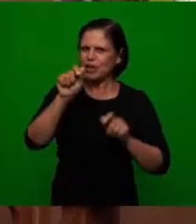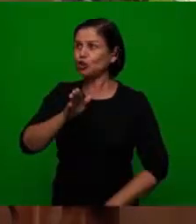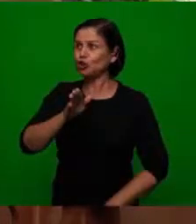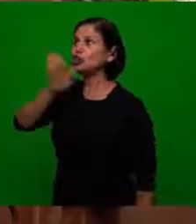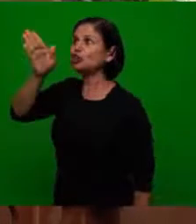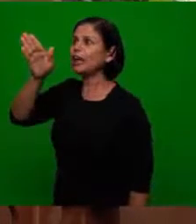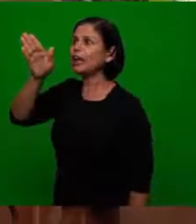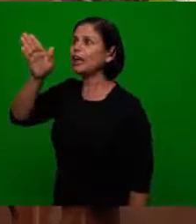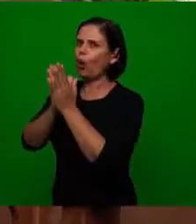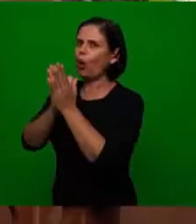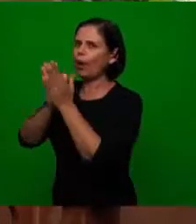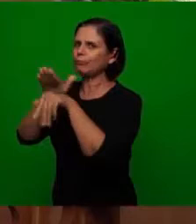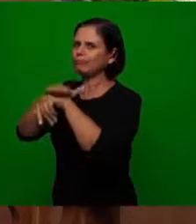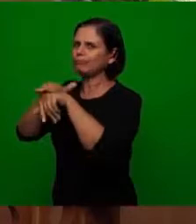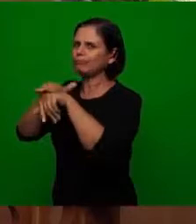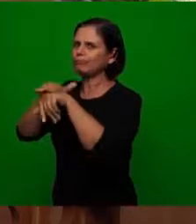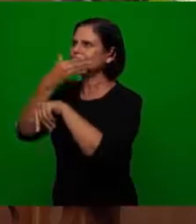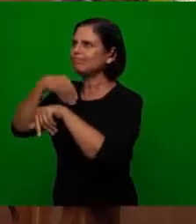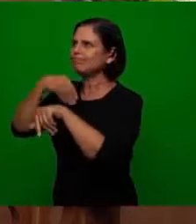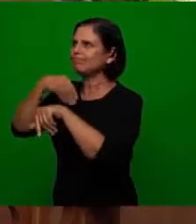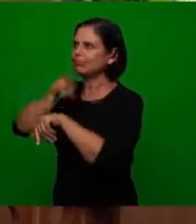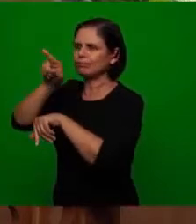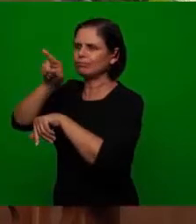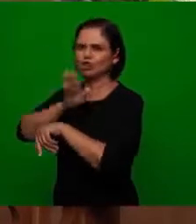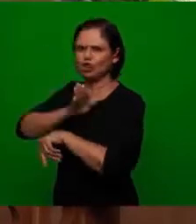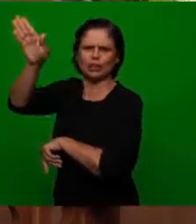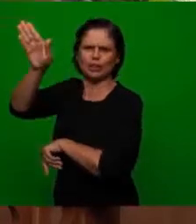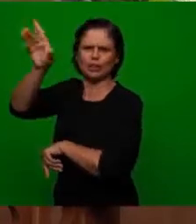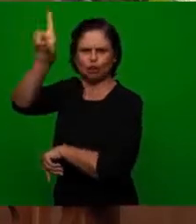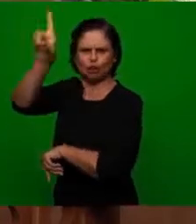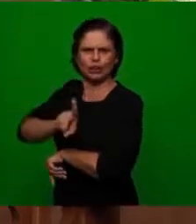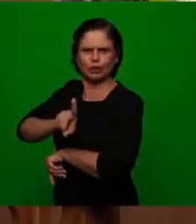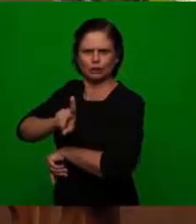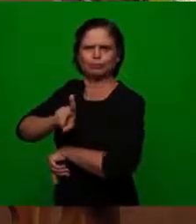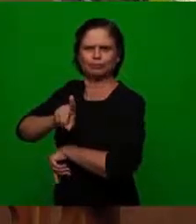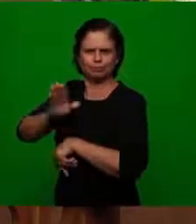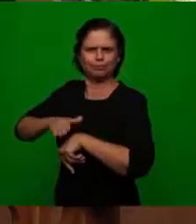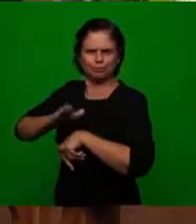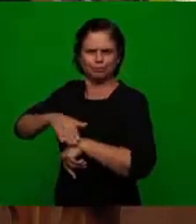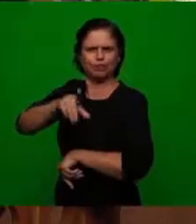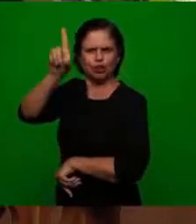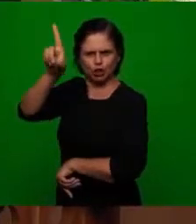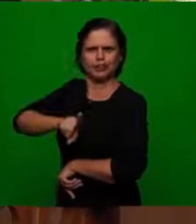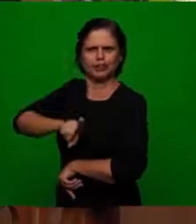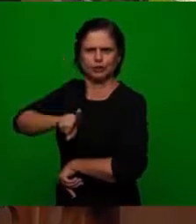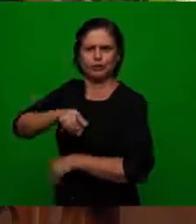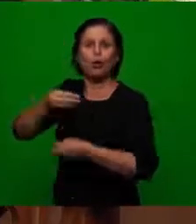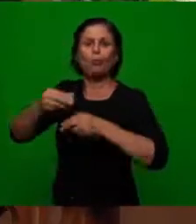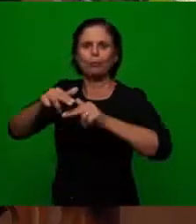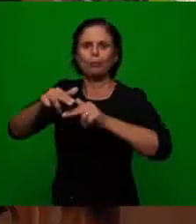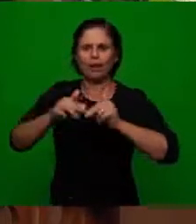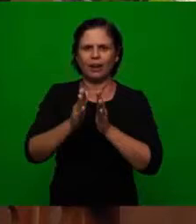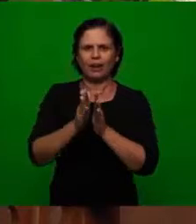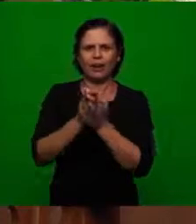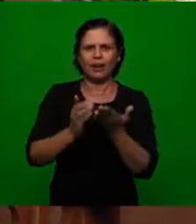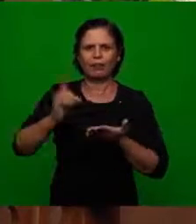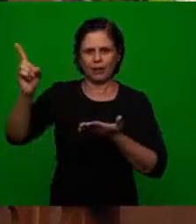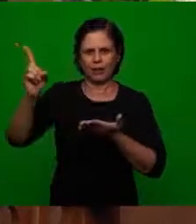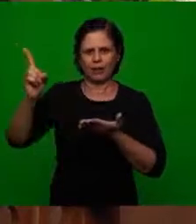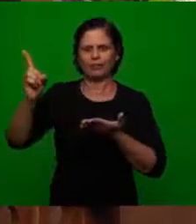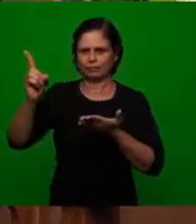of this needed person to God so man began to have the right through the word